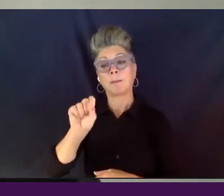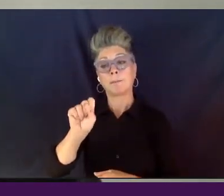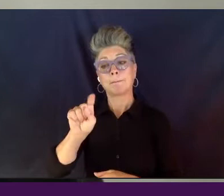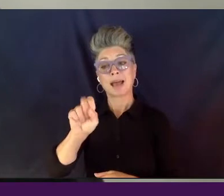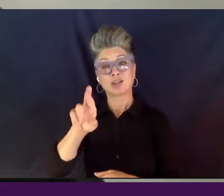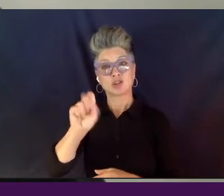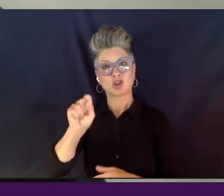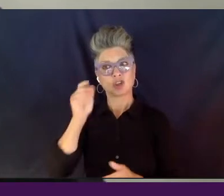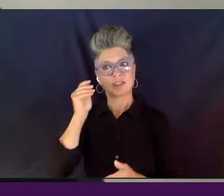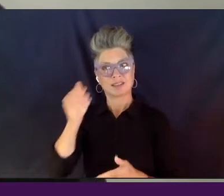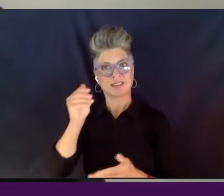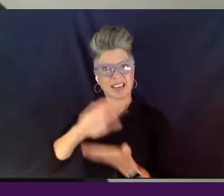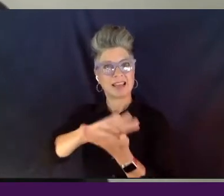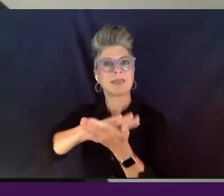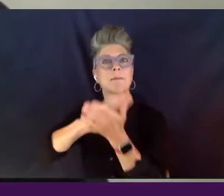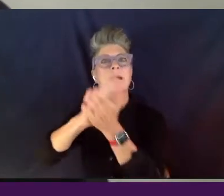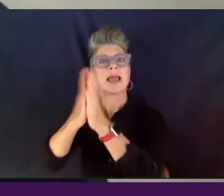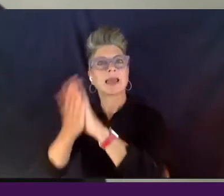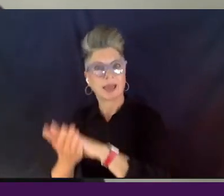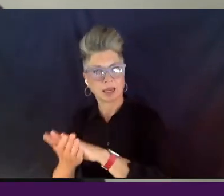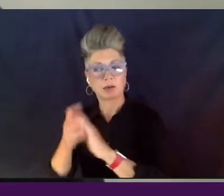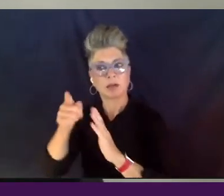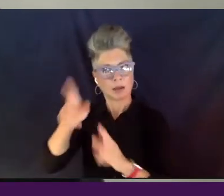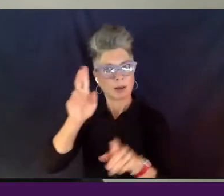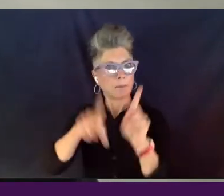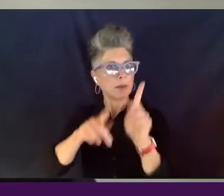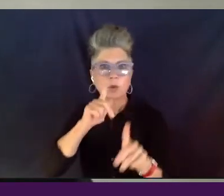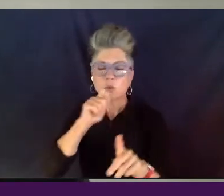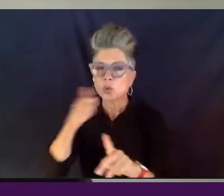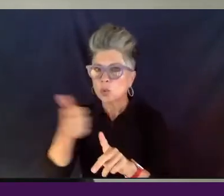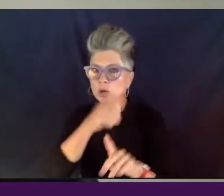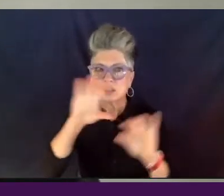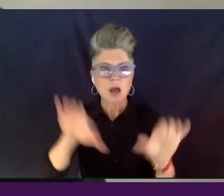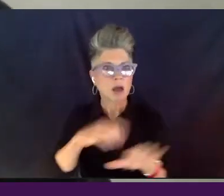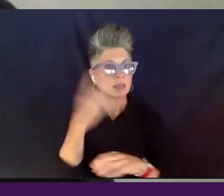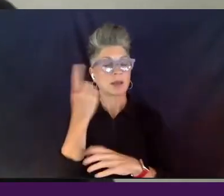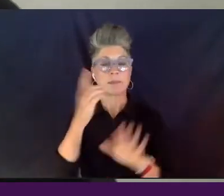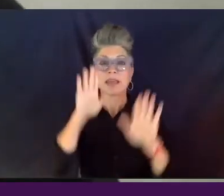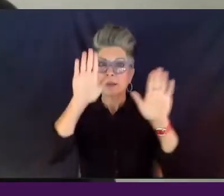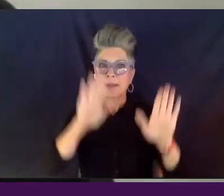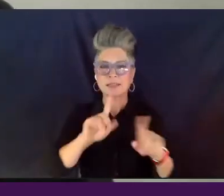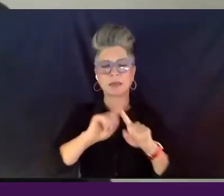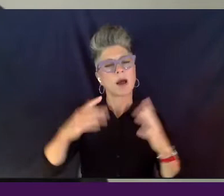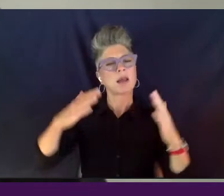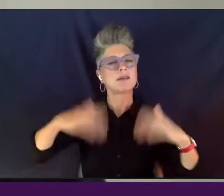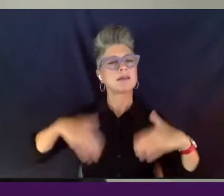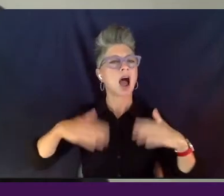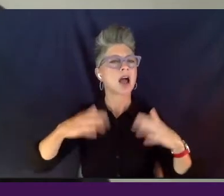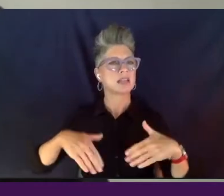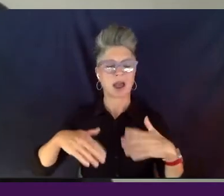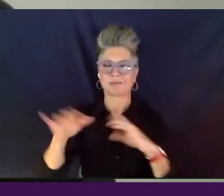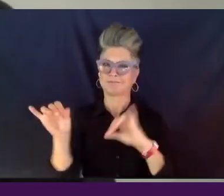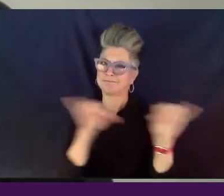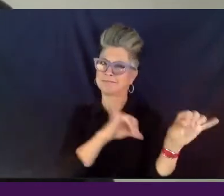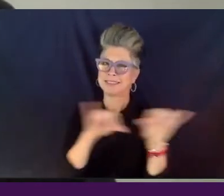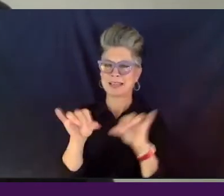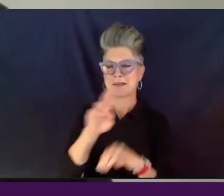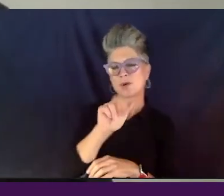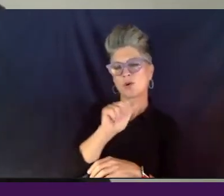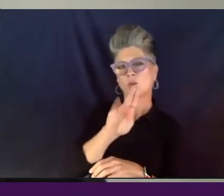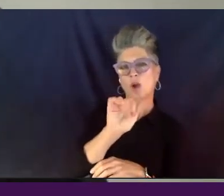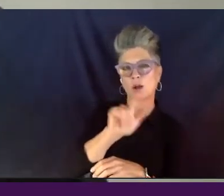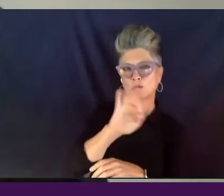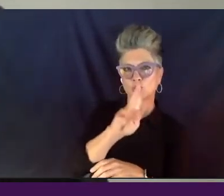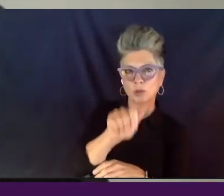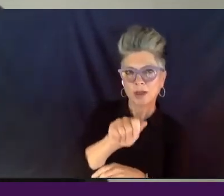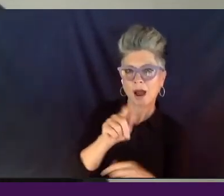makers who maybe they've done something amazing, but they're not yet at the level of a Raul Julia or a Norman Lear or